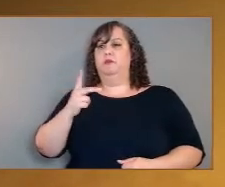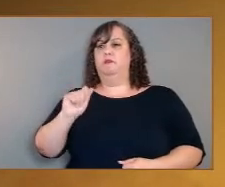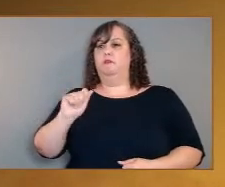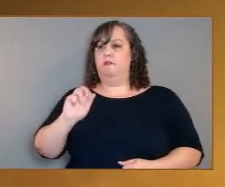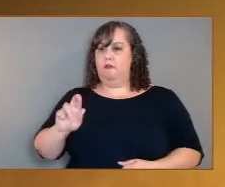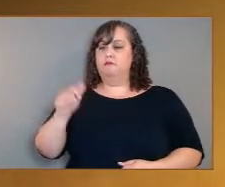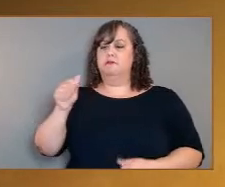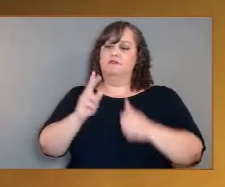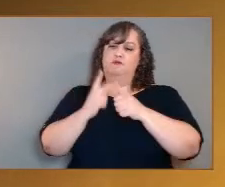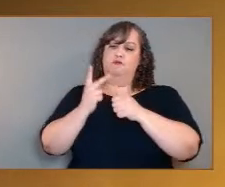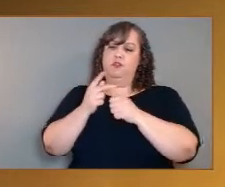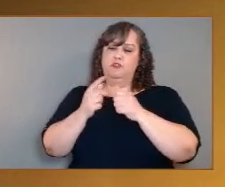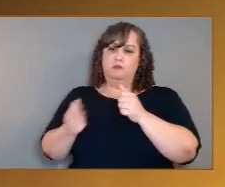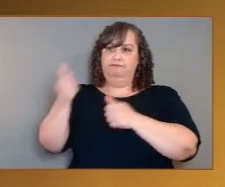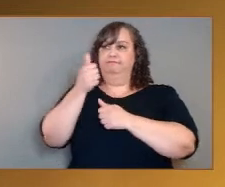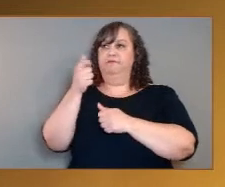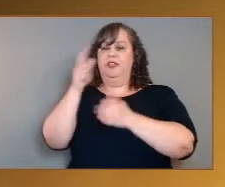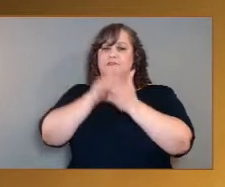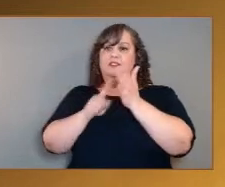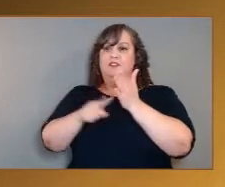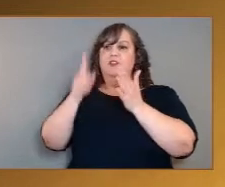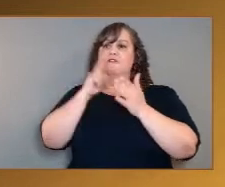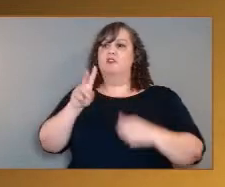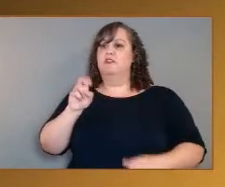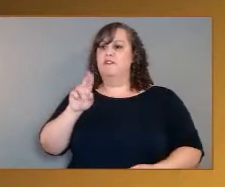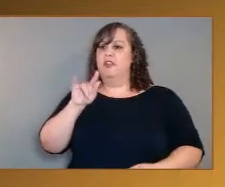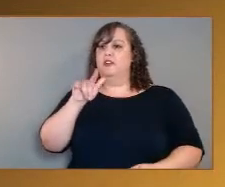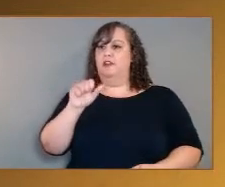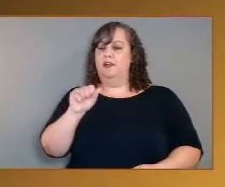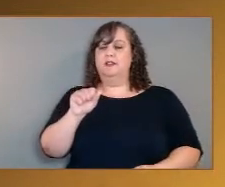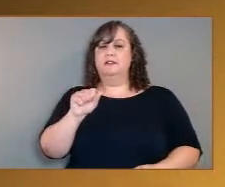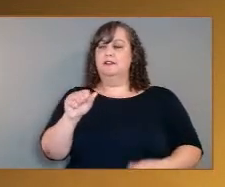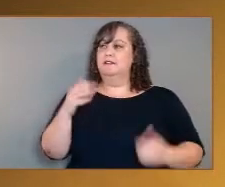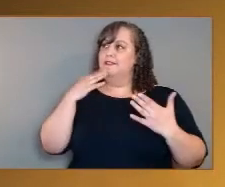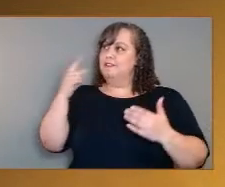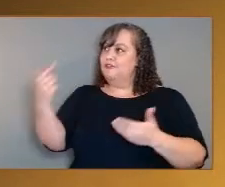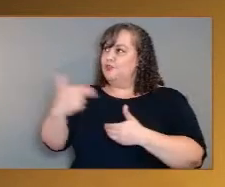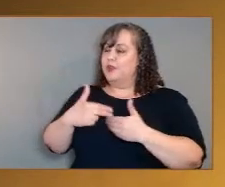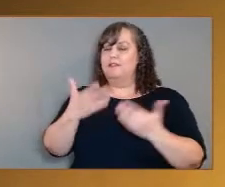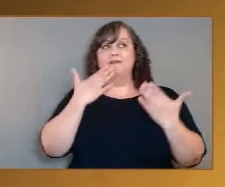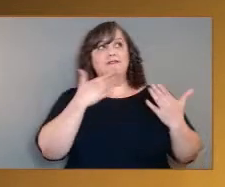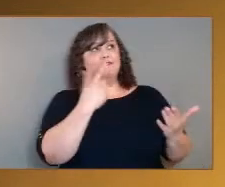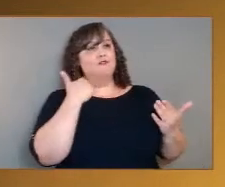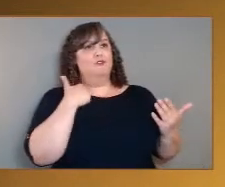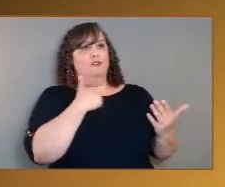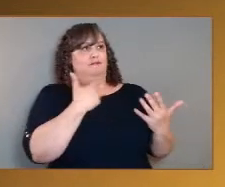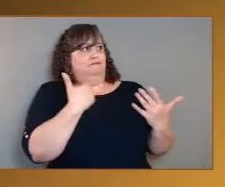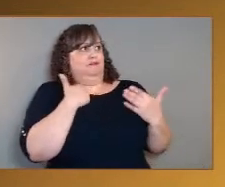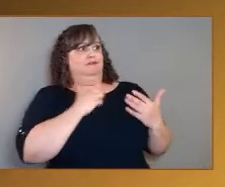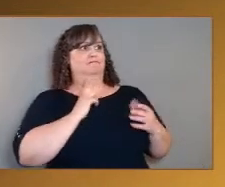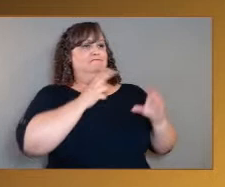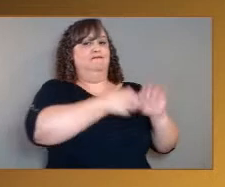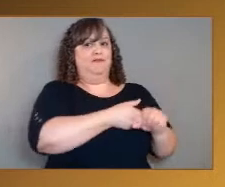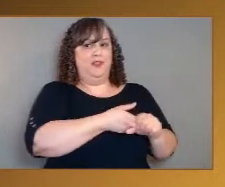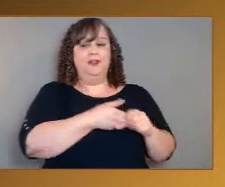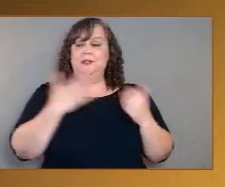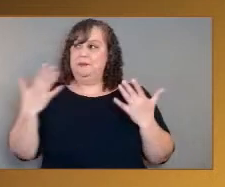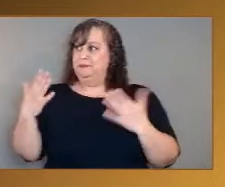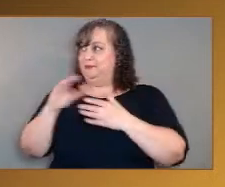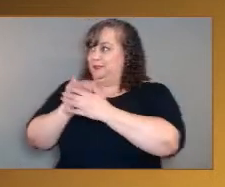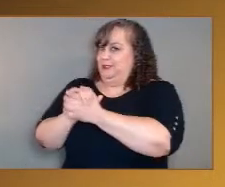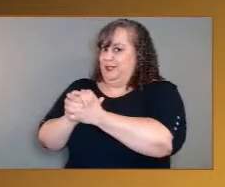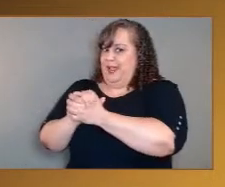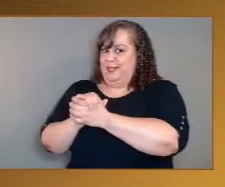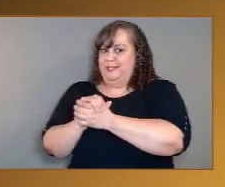So first of all, congratulations on the big news. It must be so exciting to have your mission selected. Can you both tell us how it